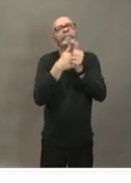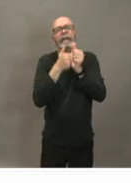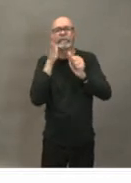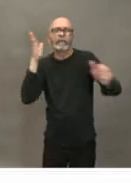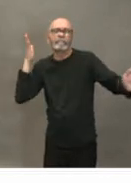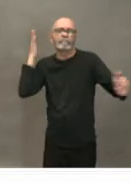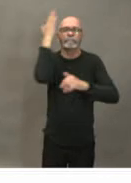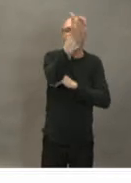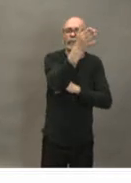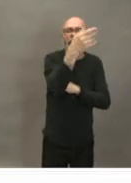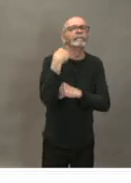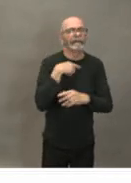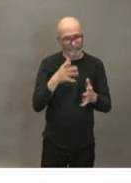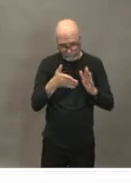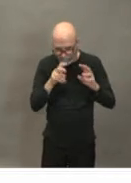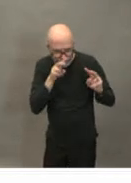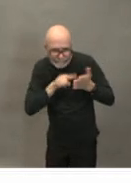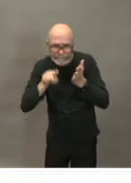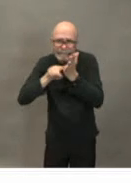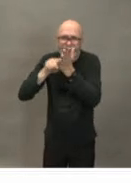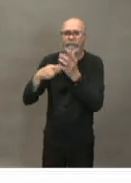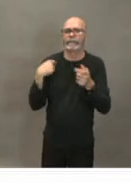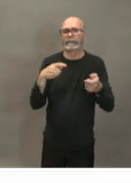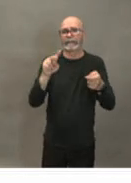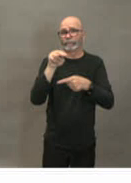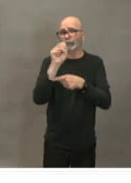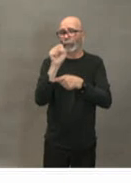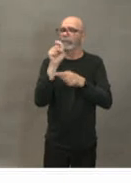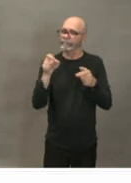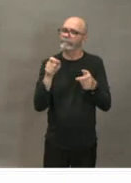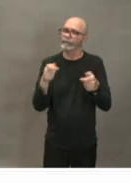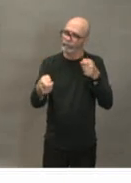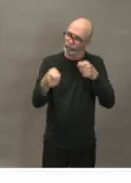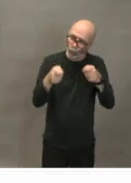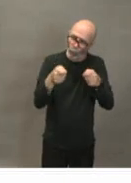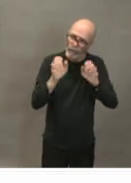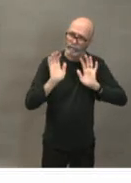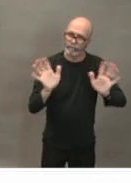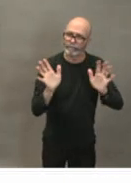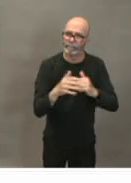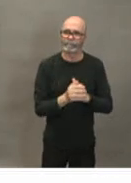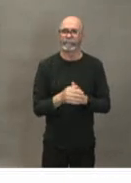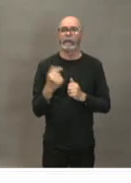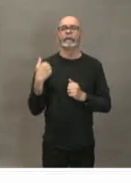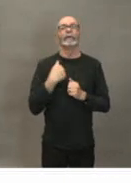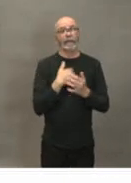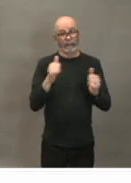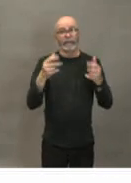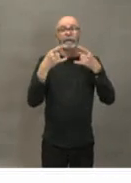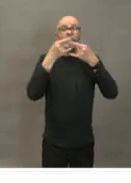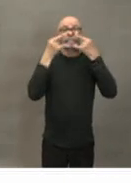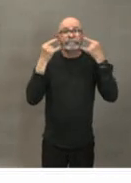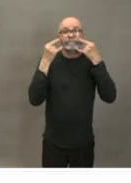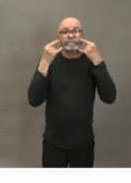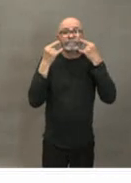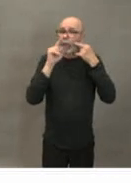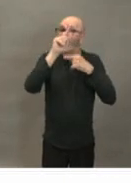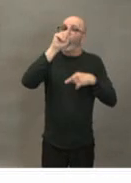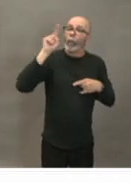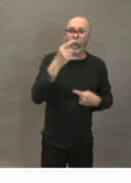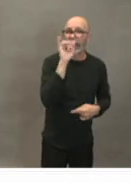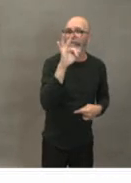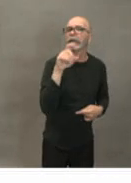really important that nova scotians and including in our health care system that we use masks only when they're necessary